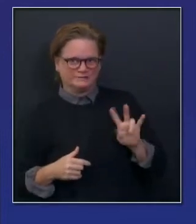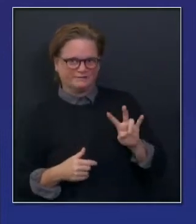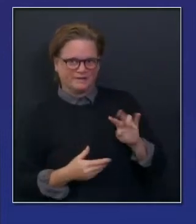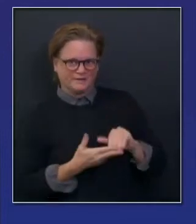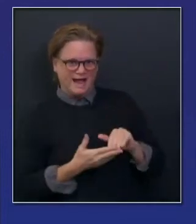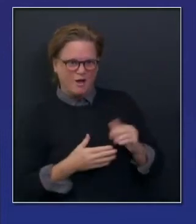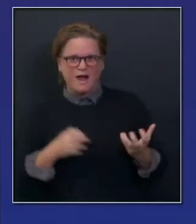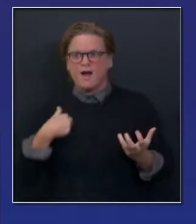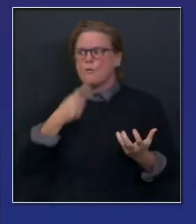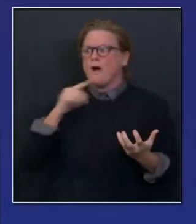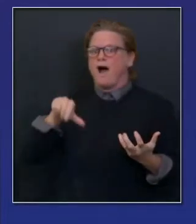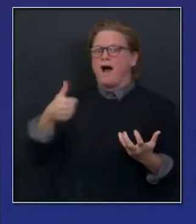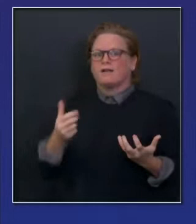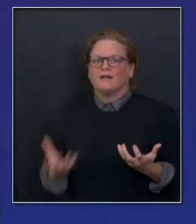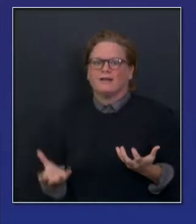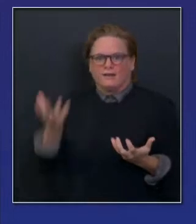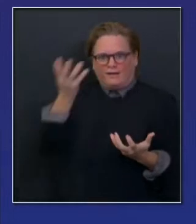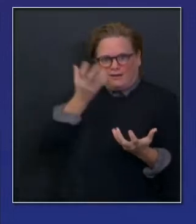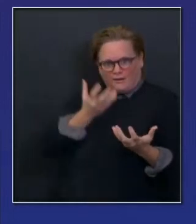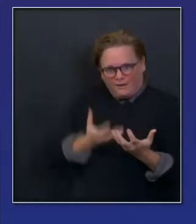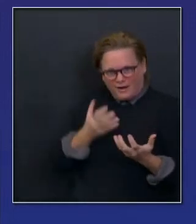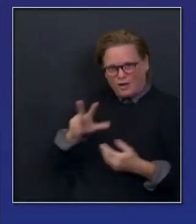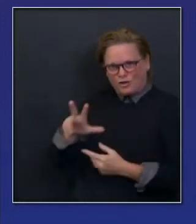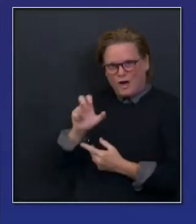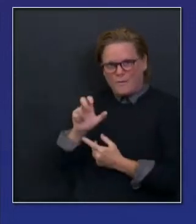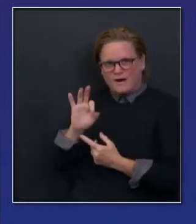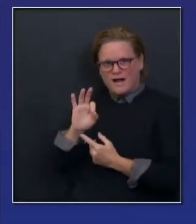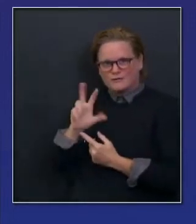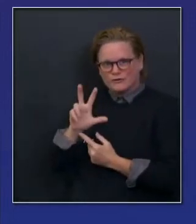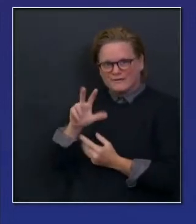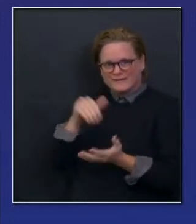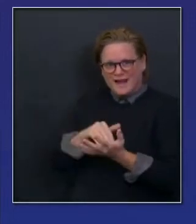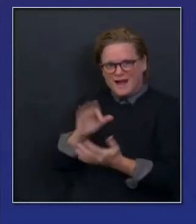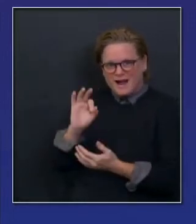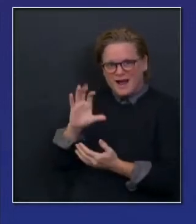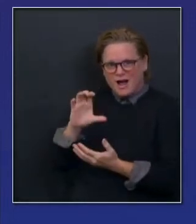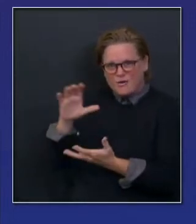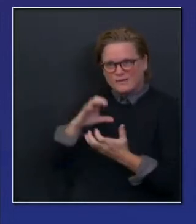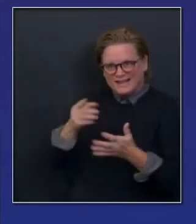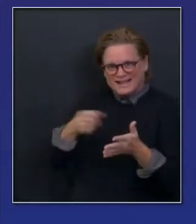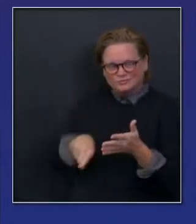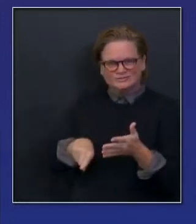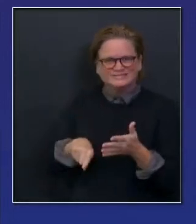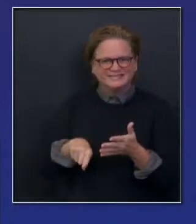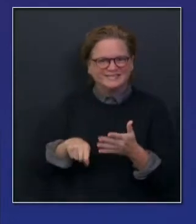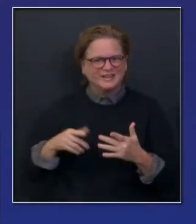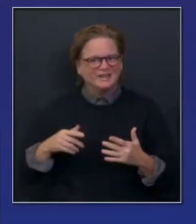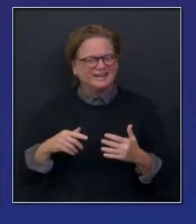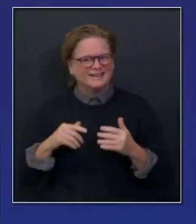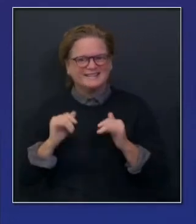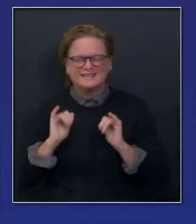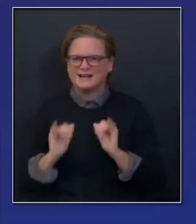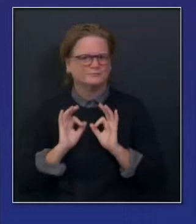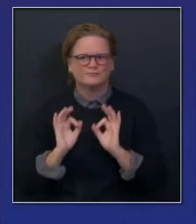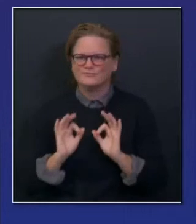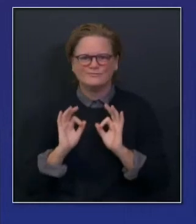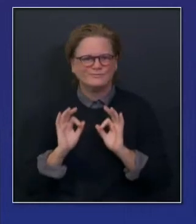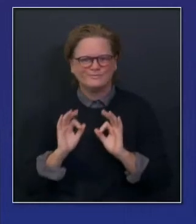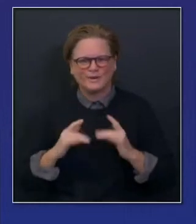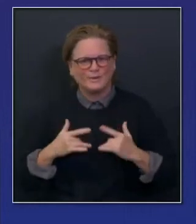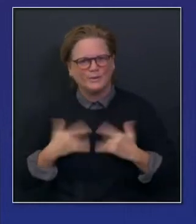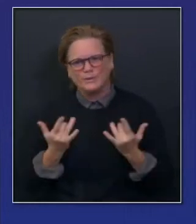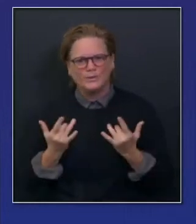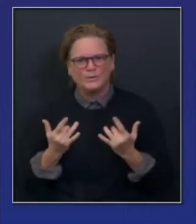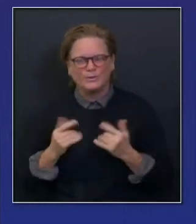,900 doses as early as next week. This, in addition to what we have